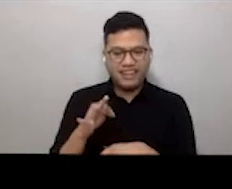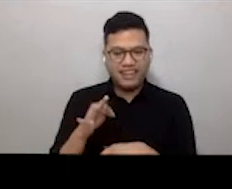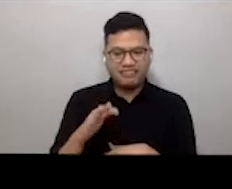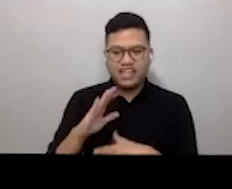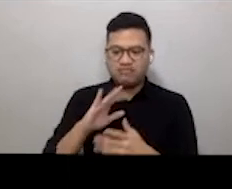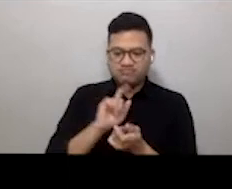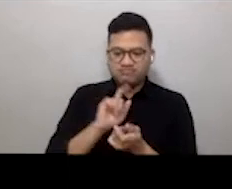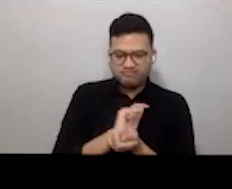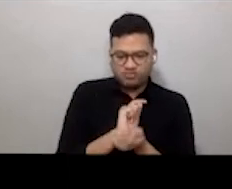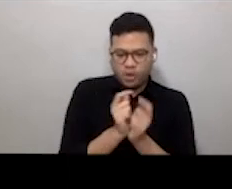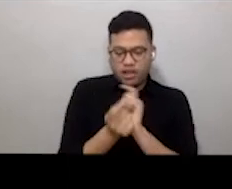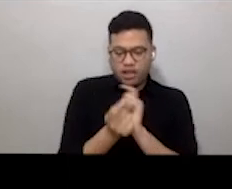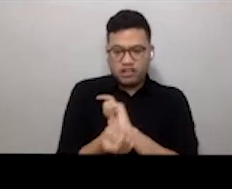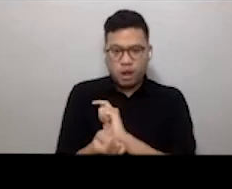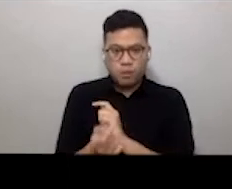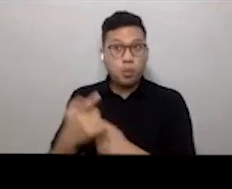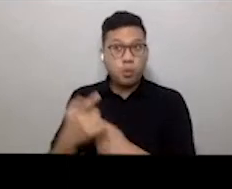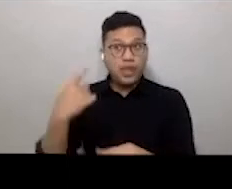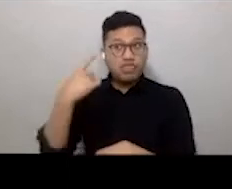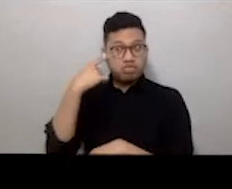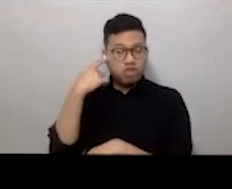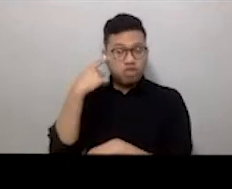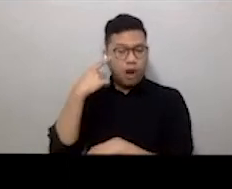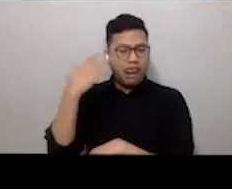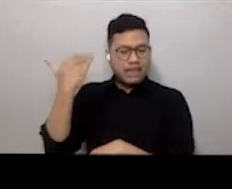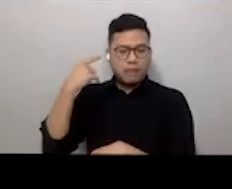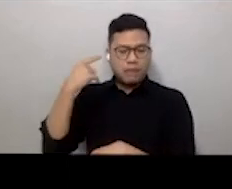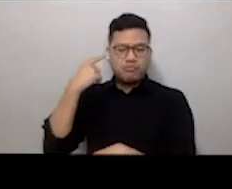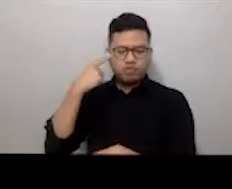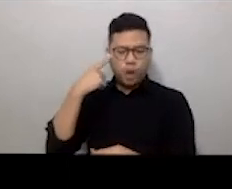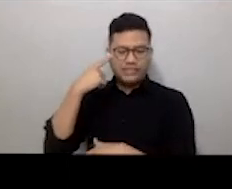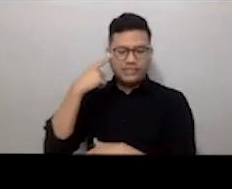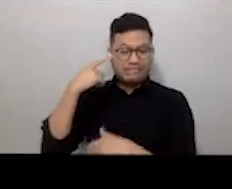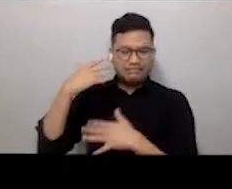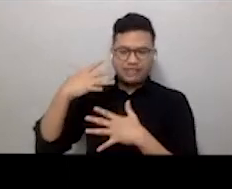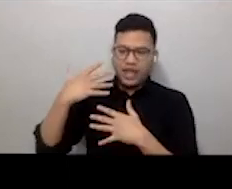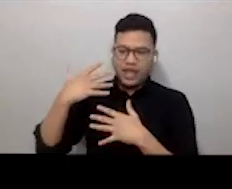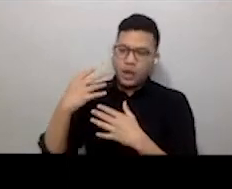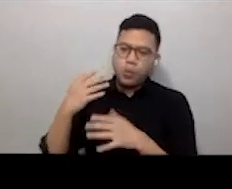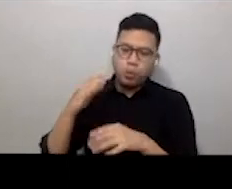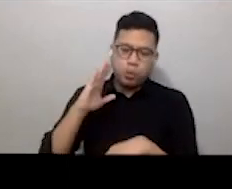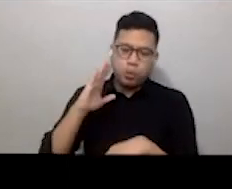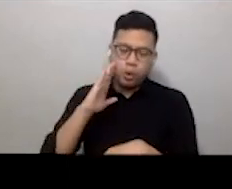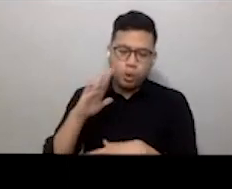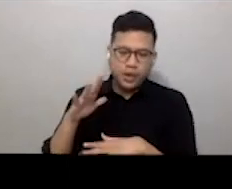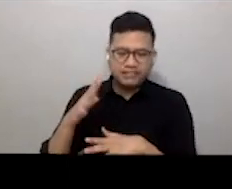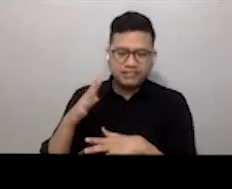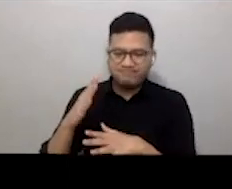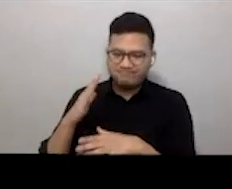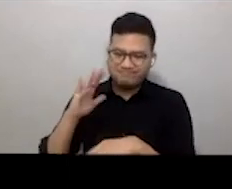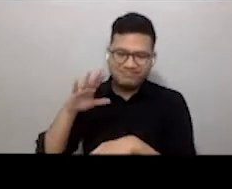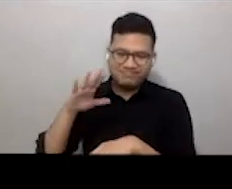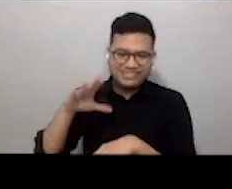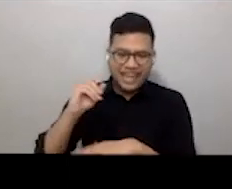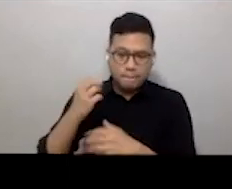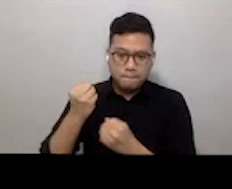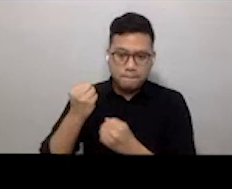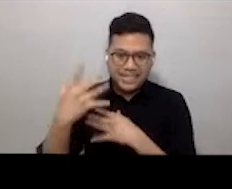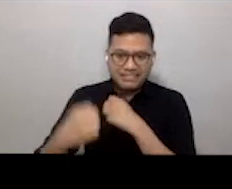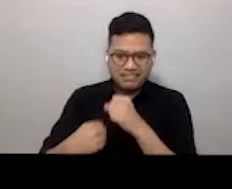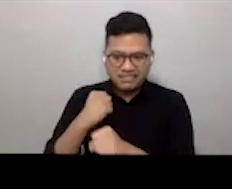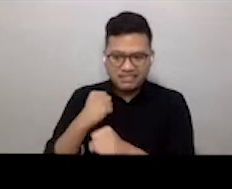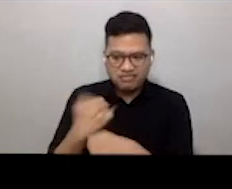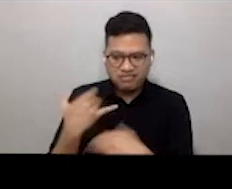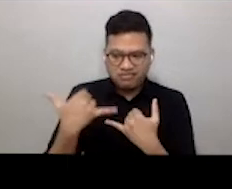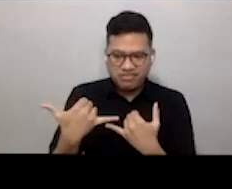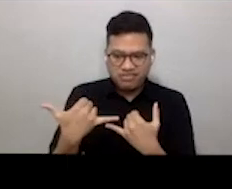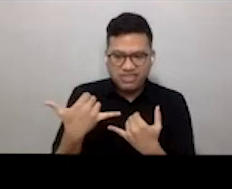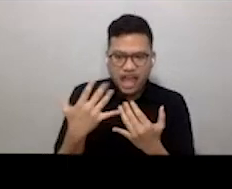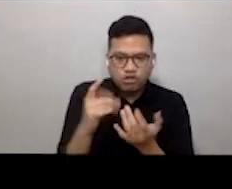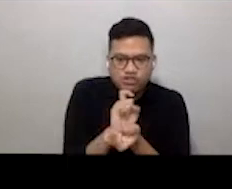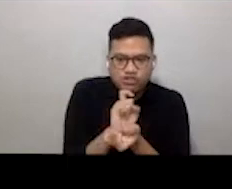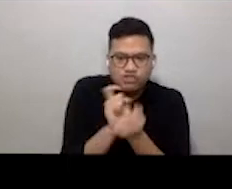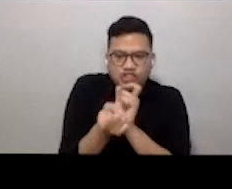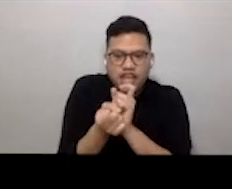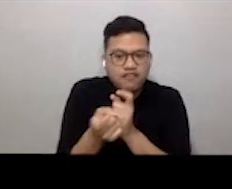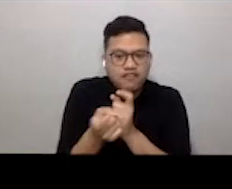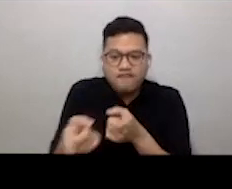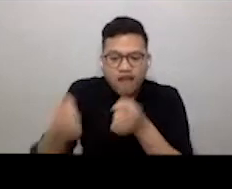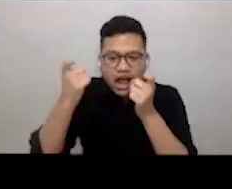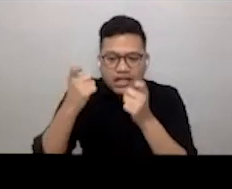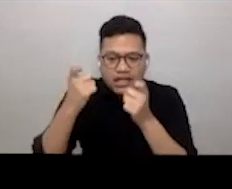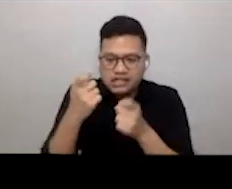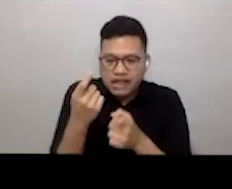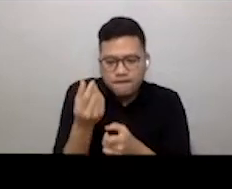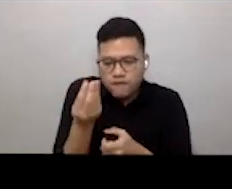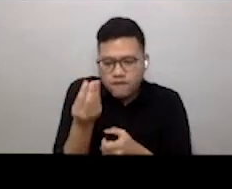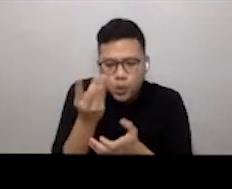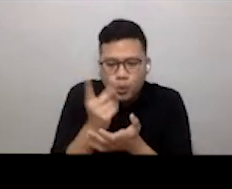years, have happened kind of overnight in weeks. People have had to be really agile, they've had to be really innovative, and it feels like we're at an